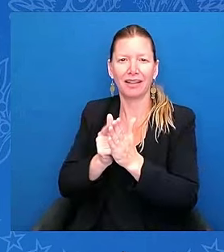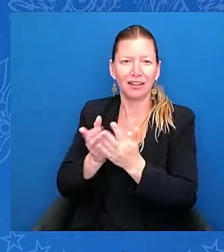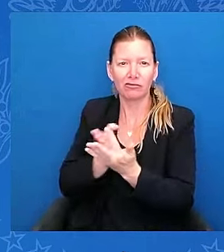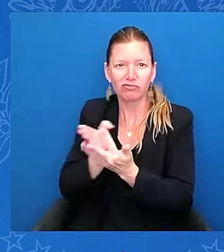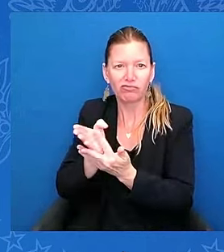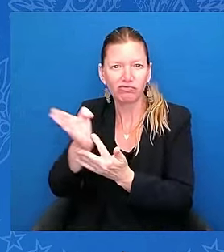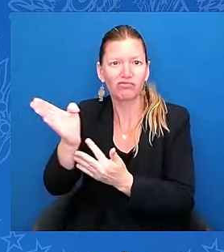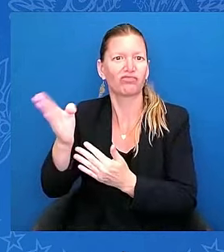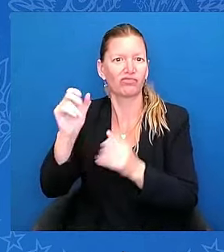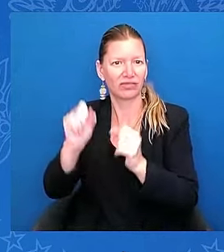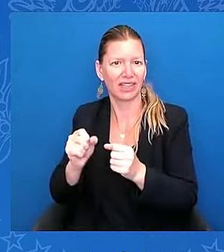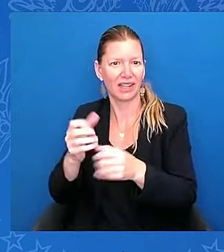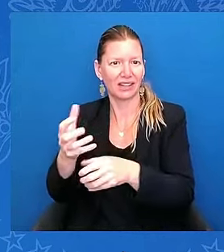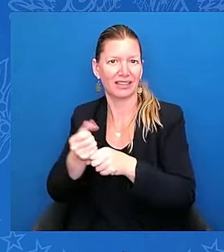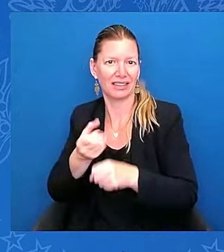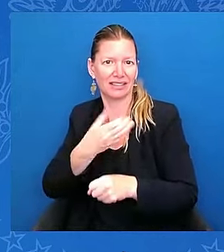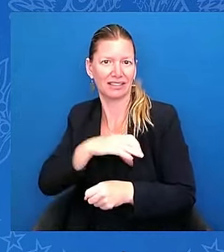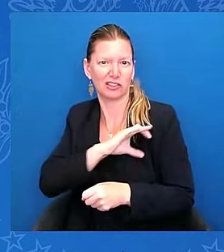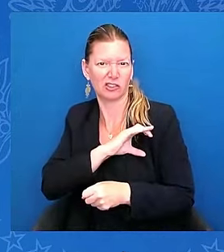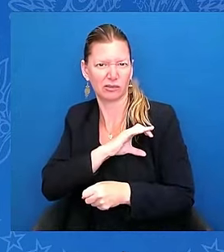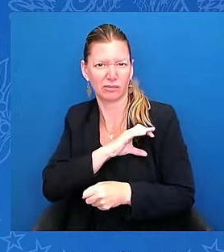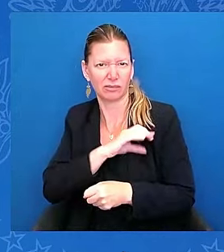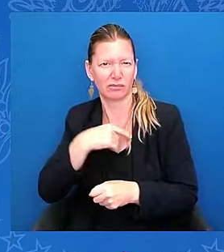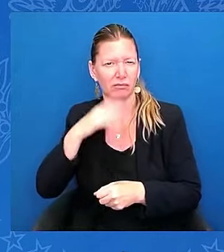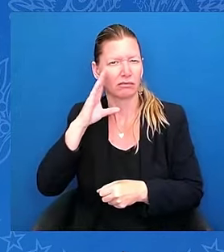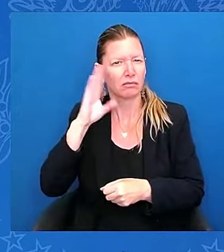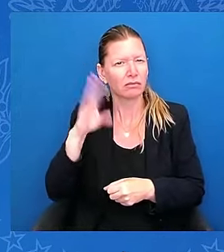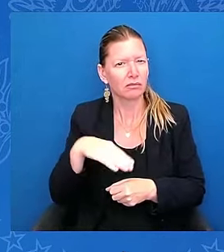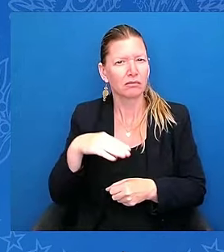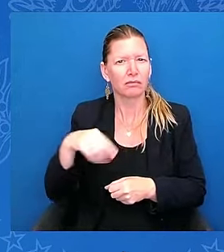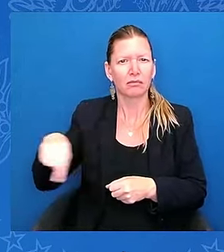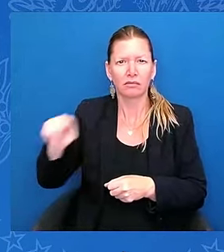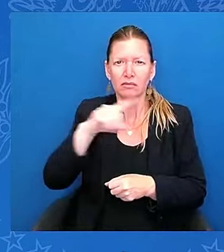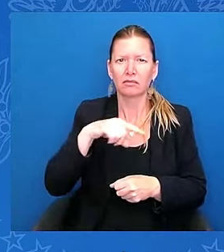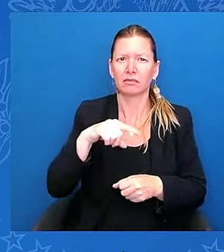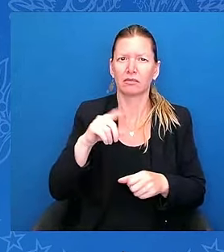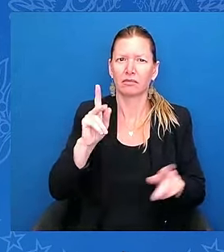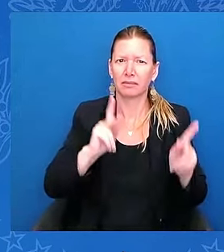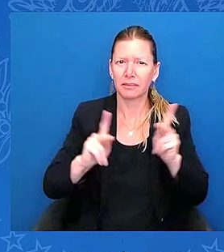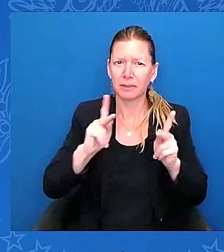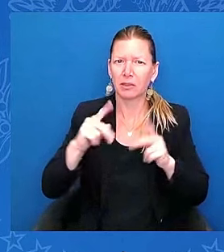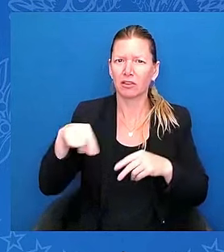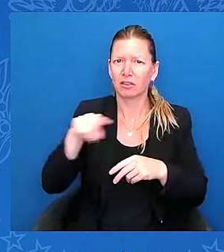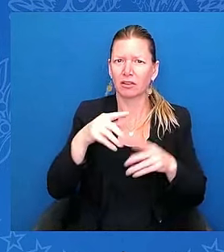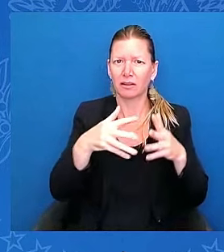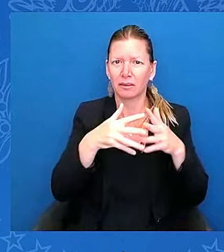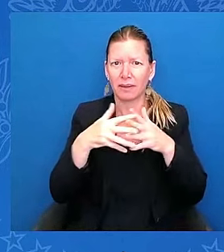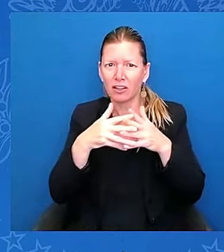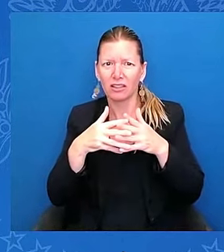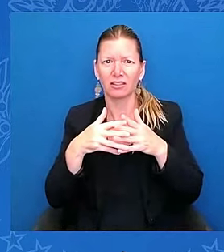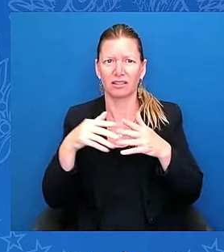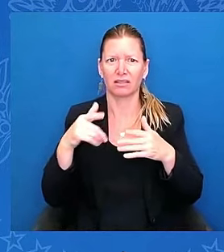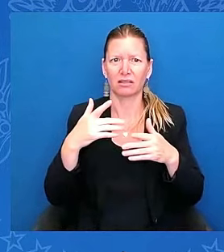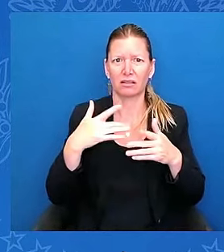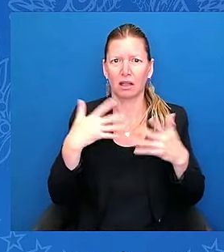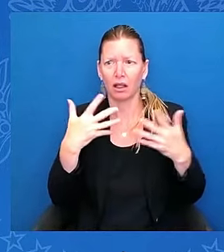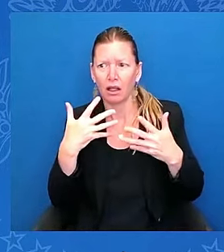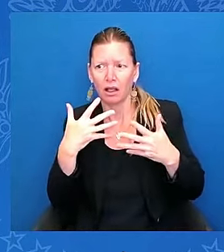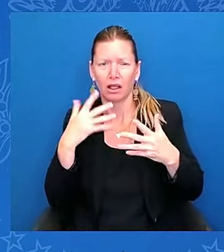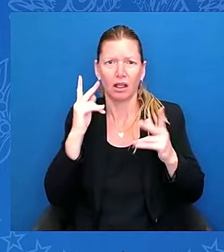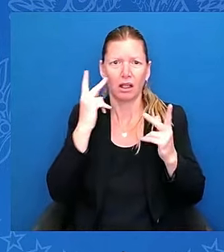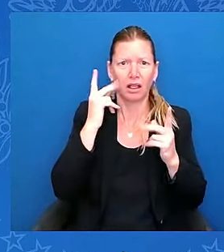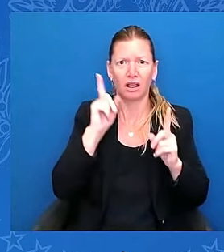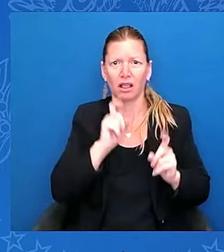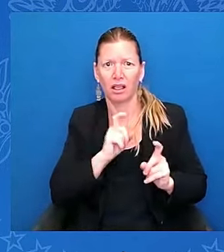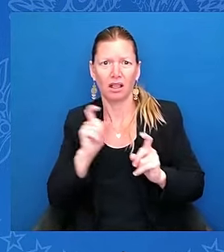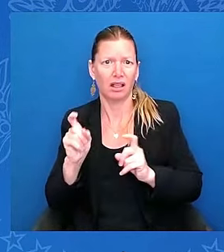by their fears at the border. They don't understand a lot of it. These are the fears my predecessor is trying to play on when he says immigrants